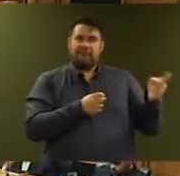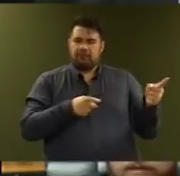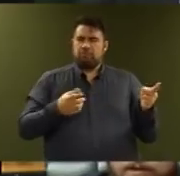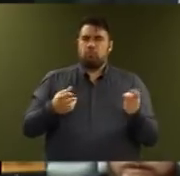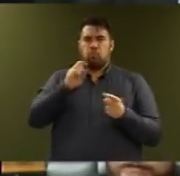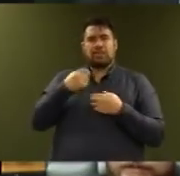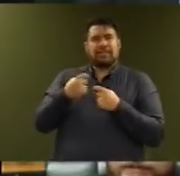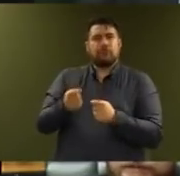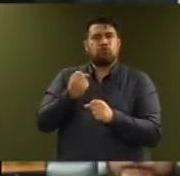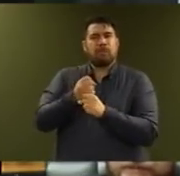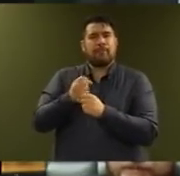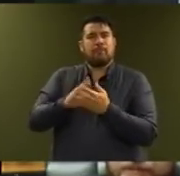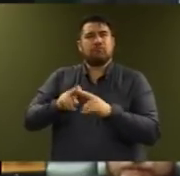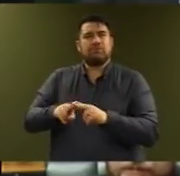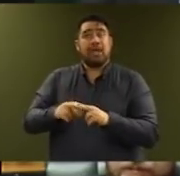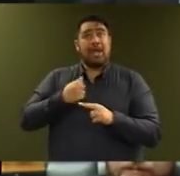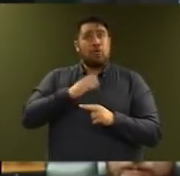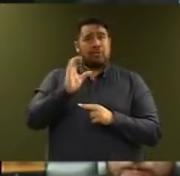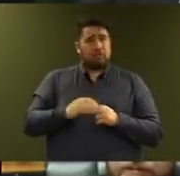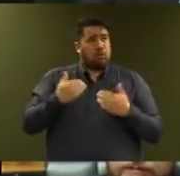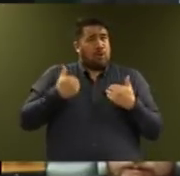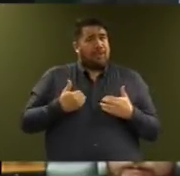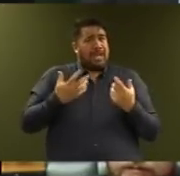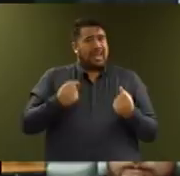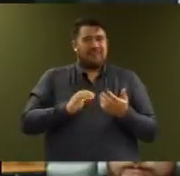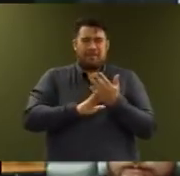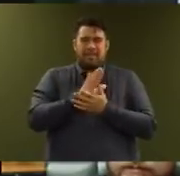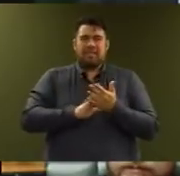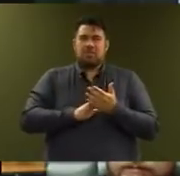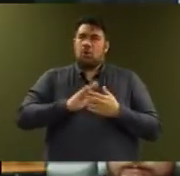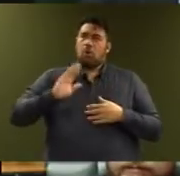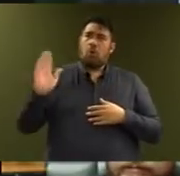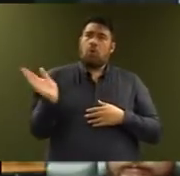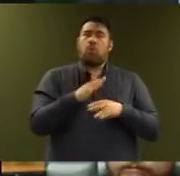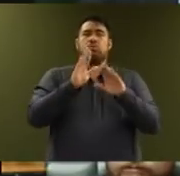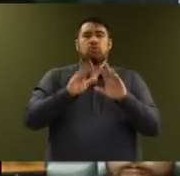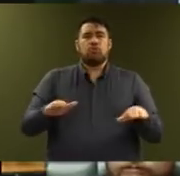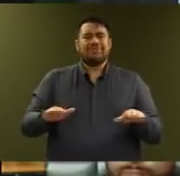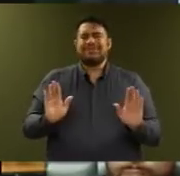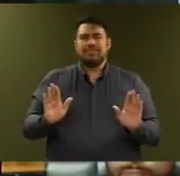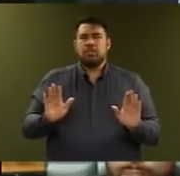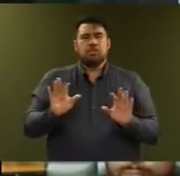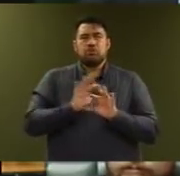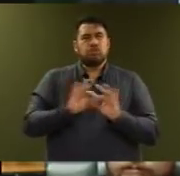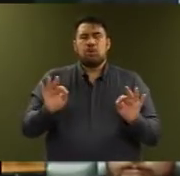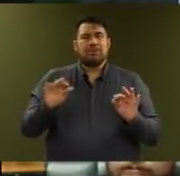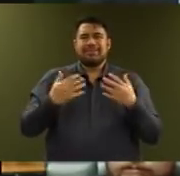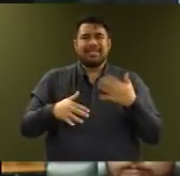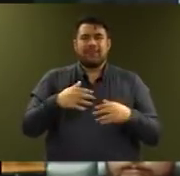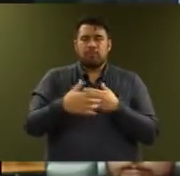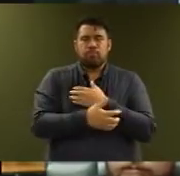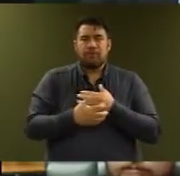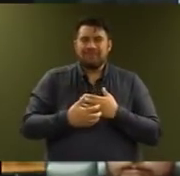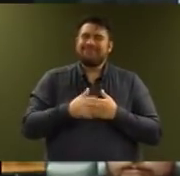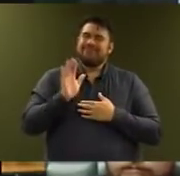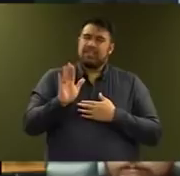In a country as wealthy as ours, there is no reason why any child living here should suffer in poverty. It's time we started